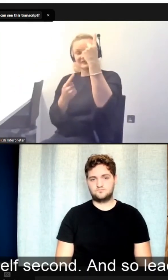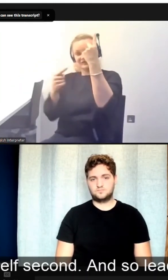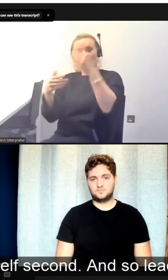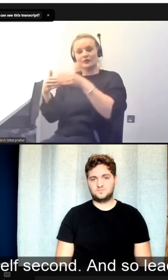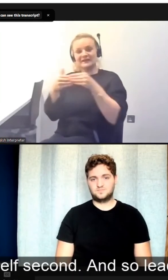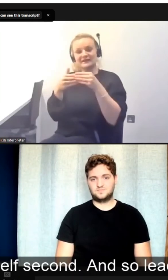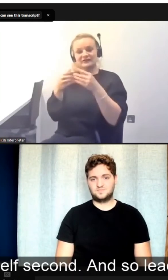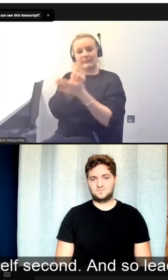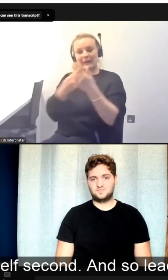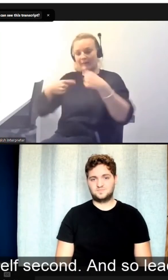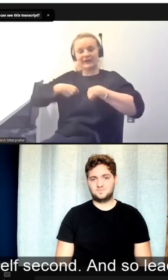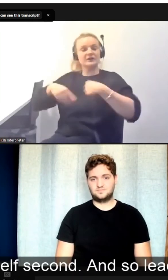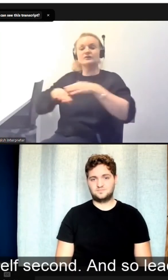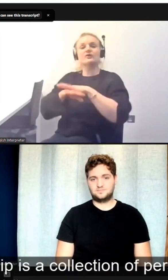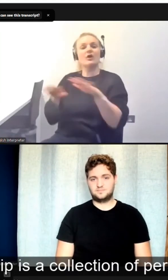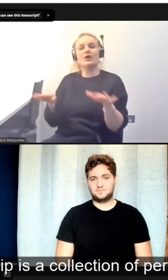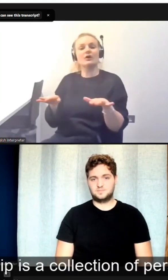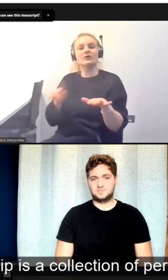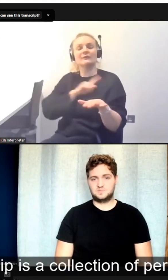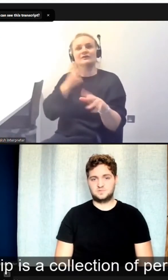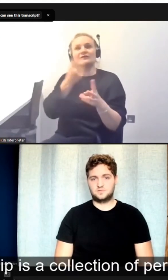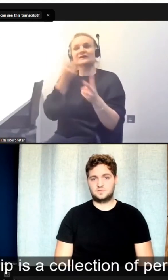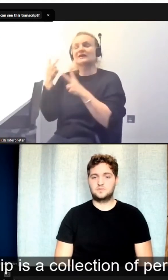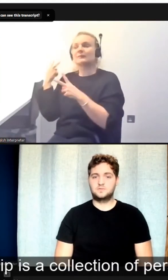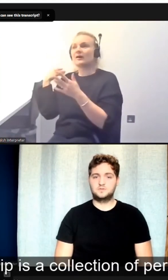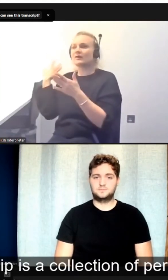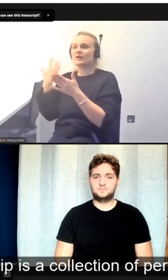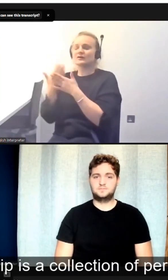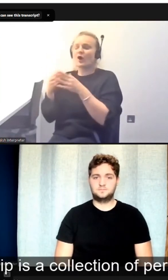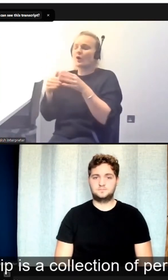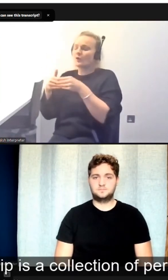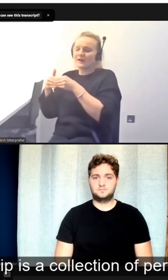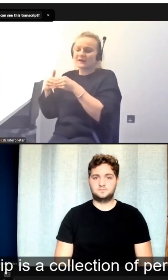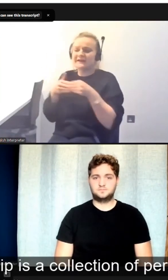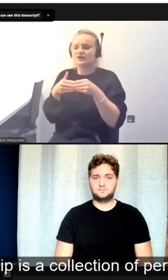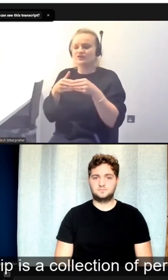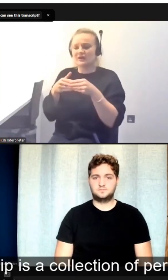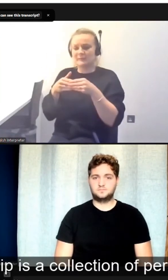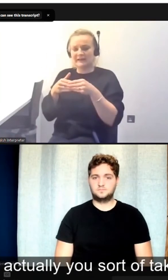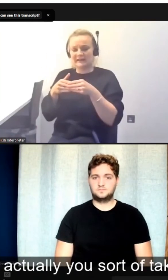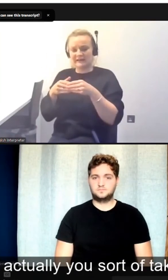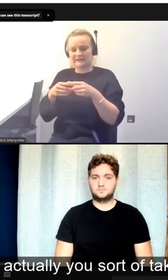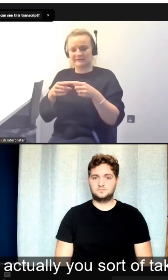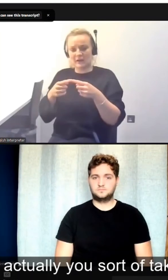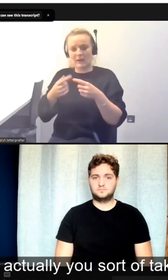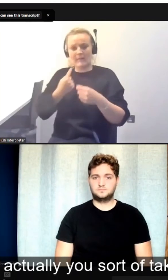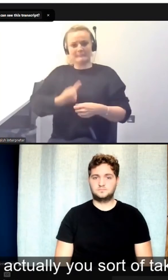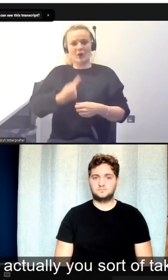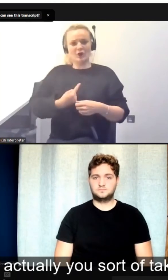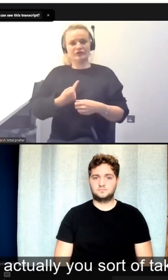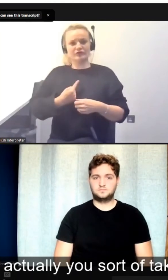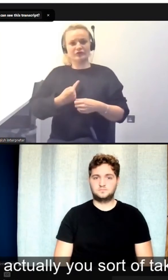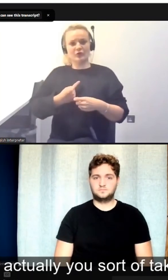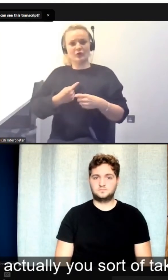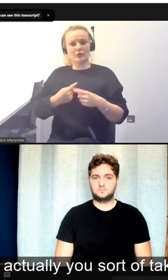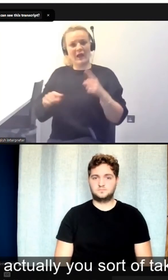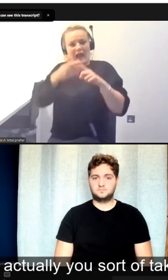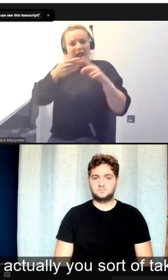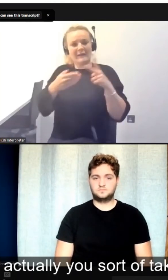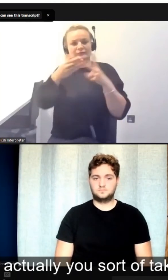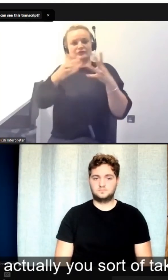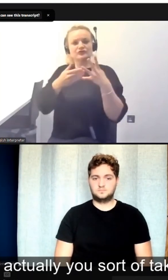about, you know, for so long, I think we've thought about leadership as a collection of personal attributes with charisma